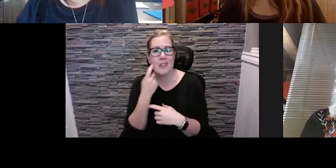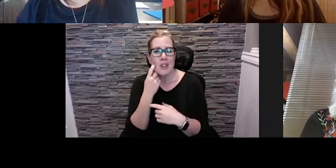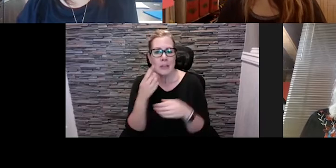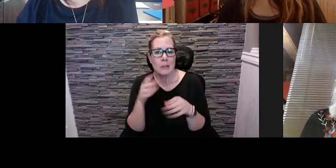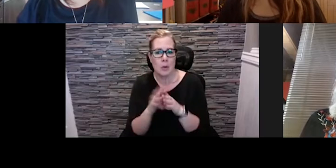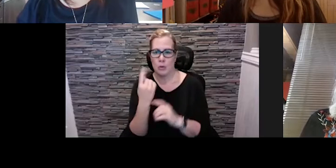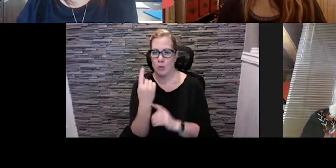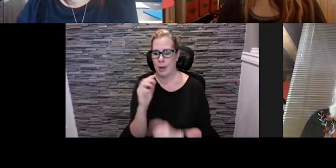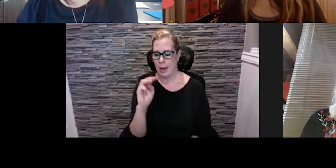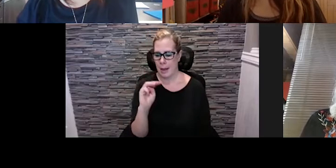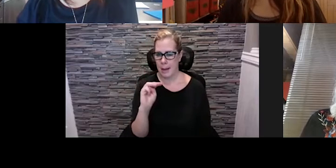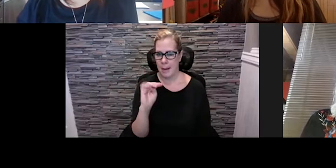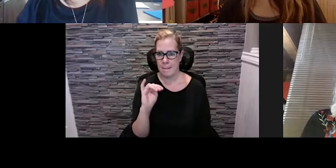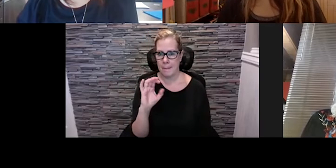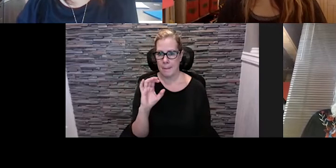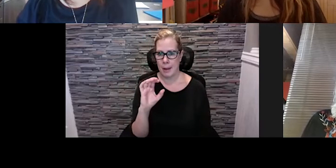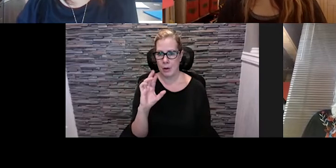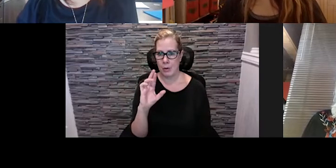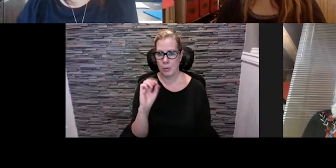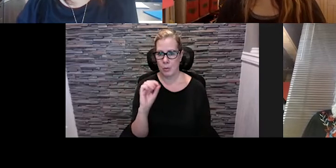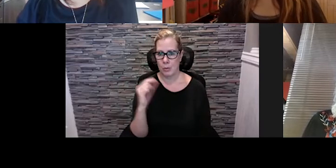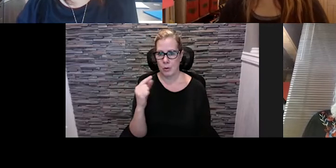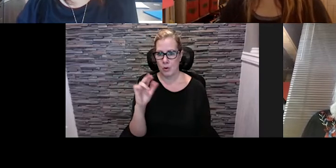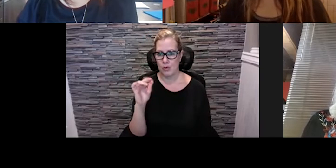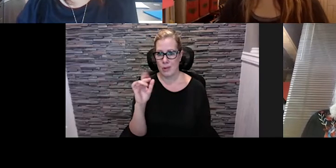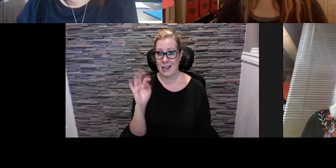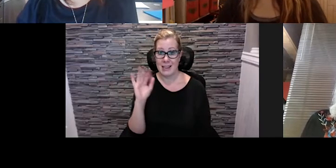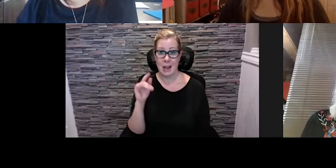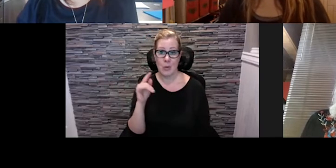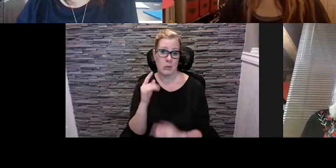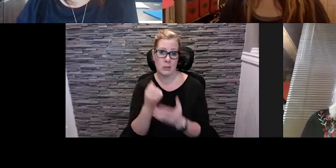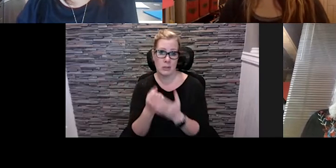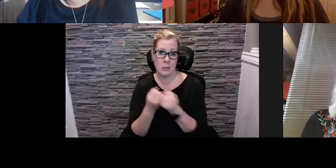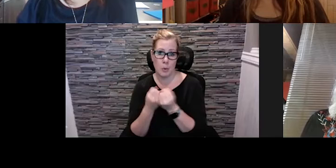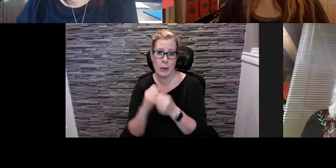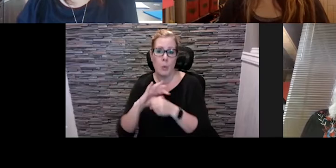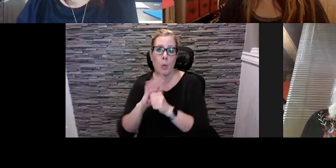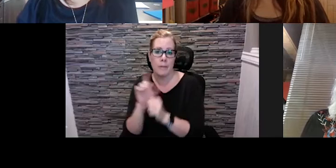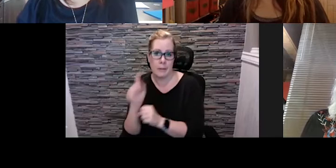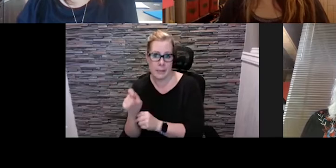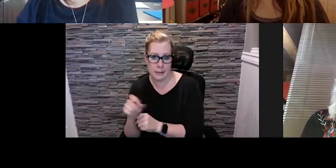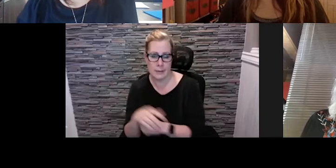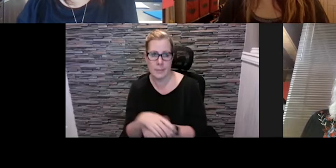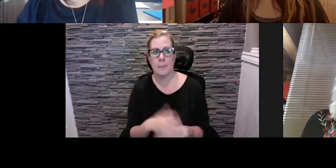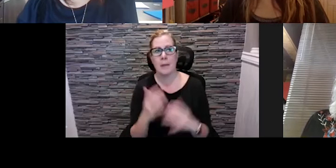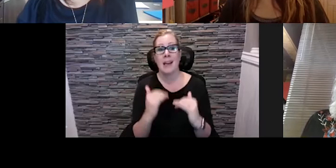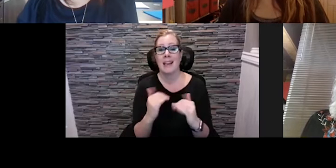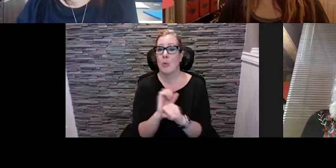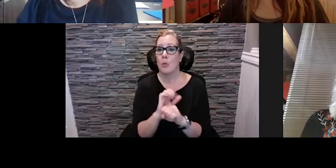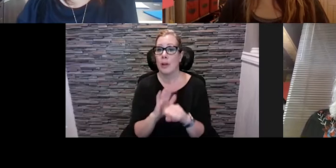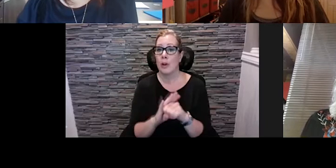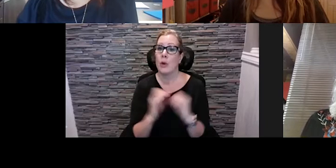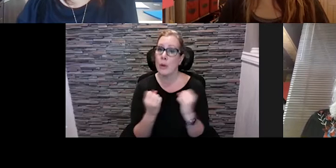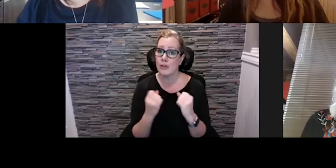that was supporting additional costs towards covid needs and we are working on right now a micro grant for winter events